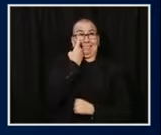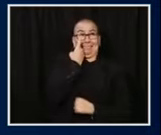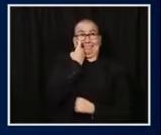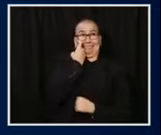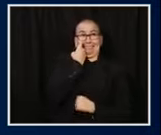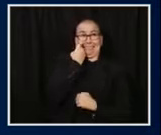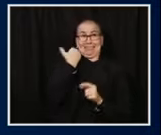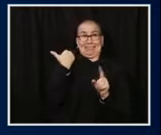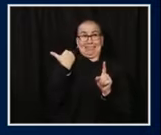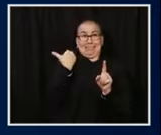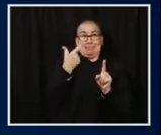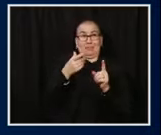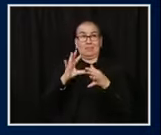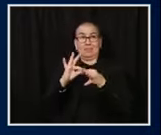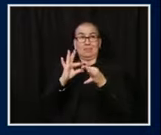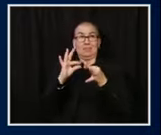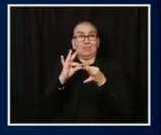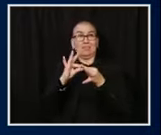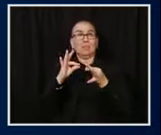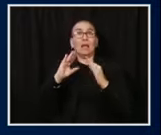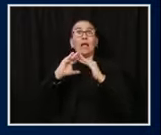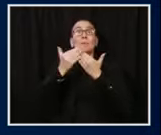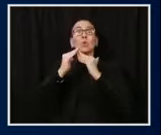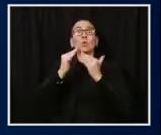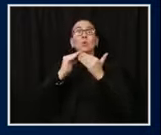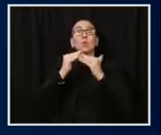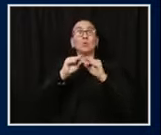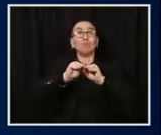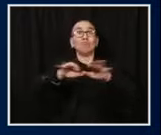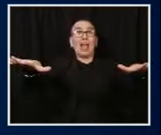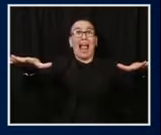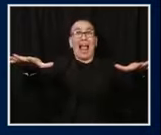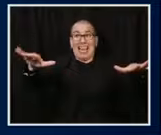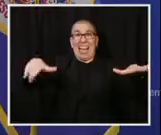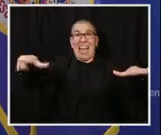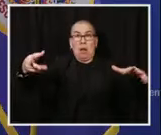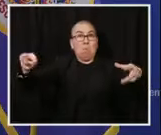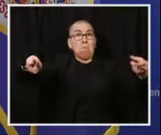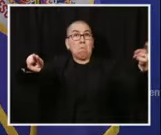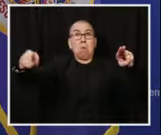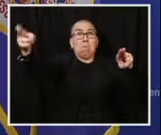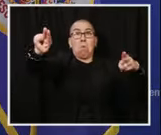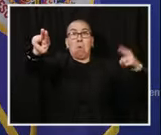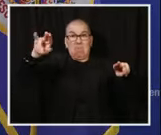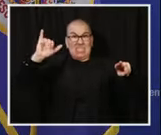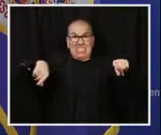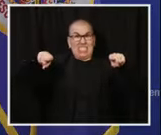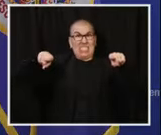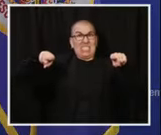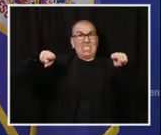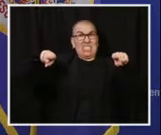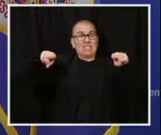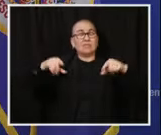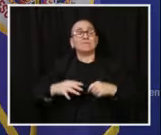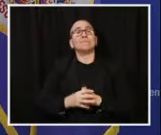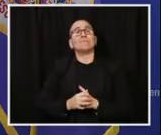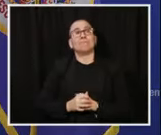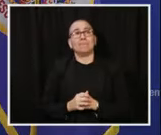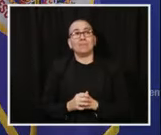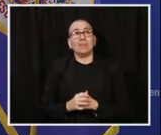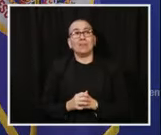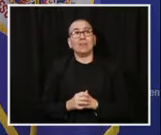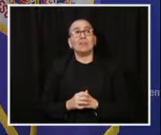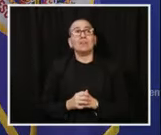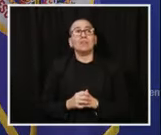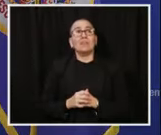increase in community transmission and what that might mean for our long-term care facilities. We knew that all the effort put into keeping